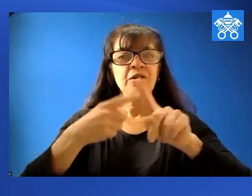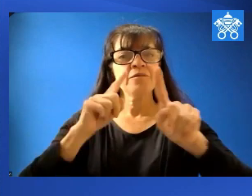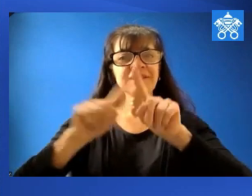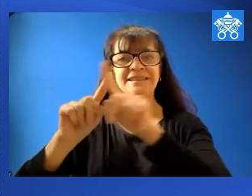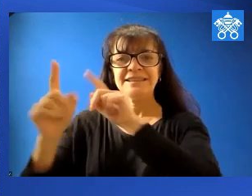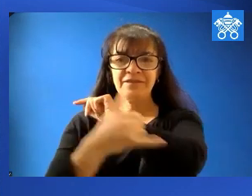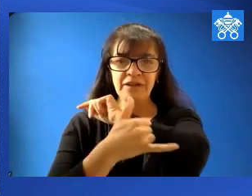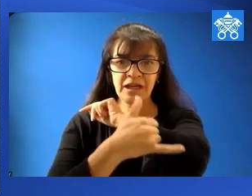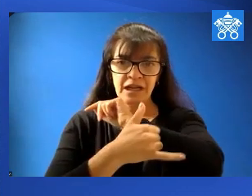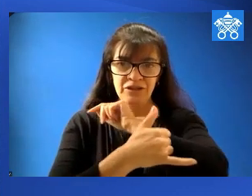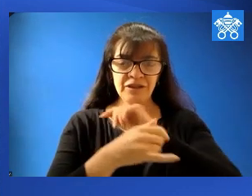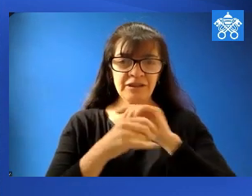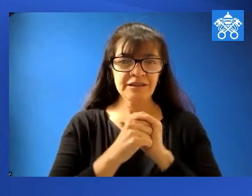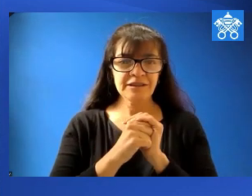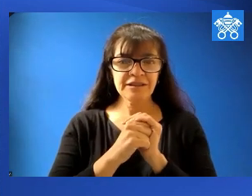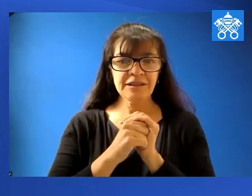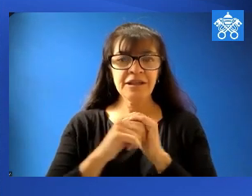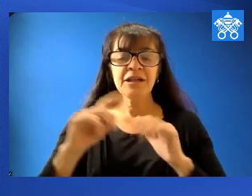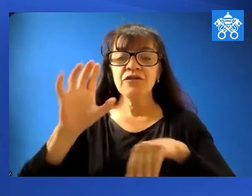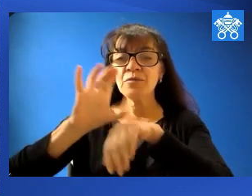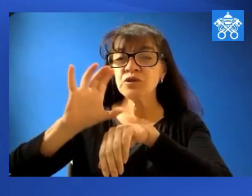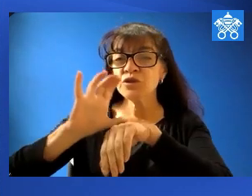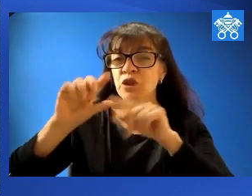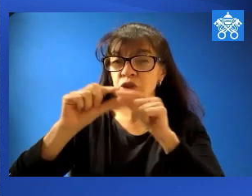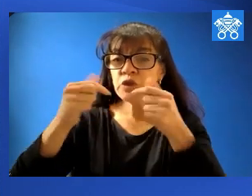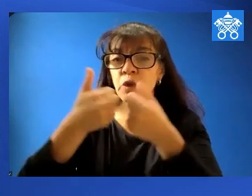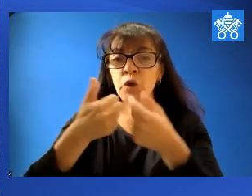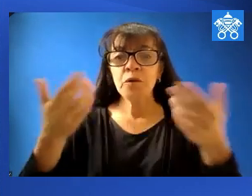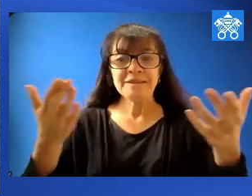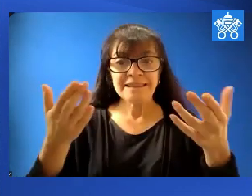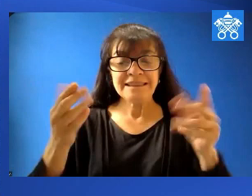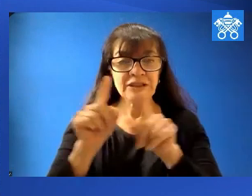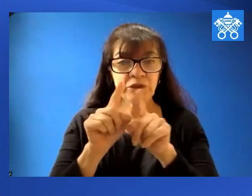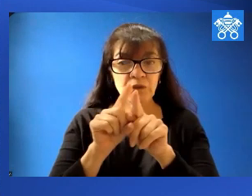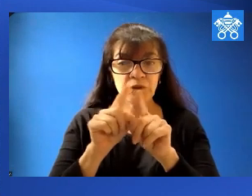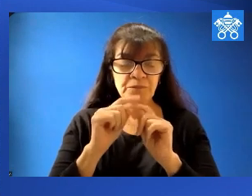from other countries and those from parish groups, church groups joining us.